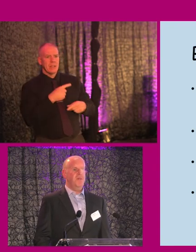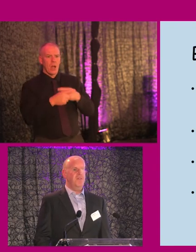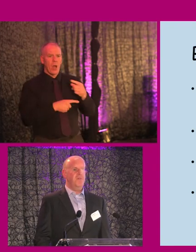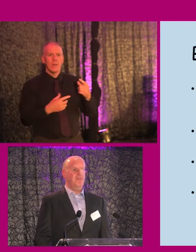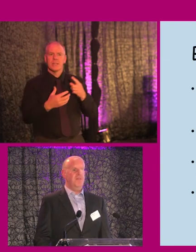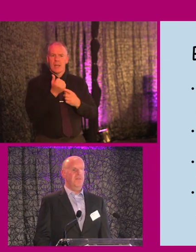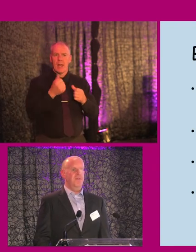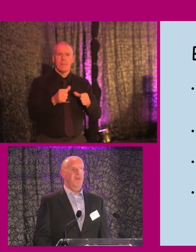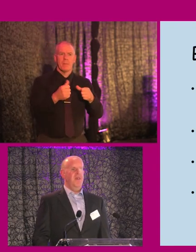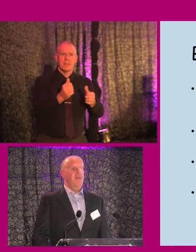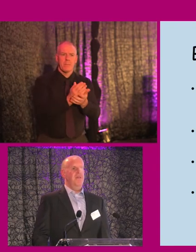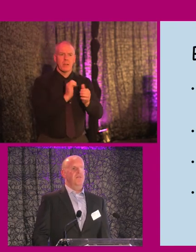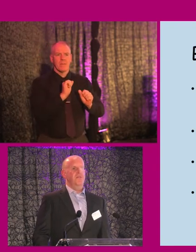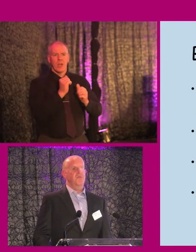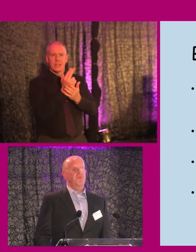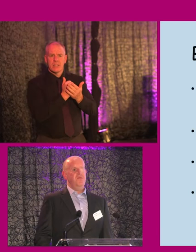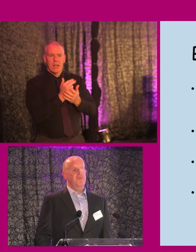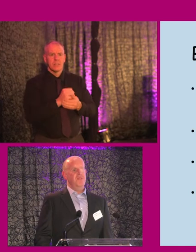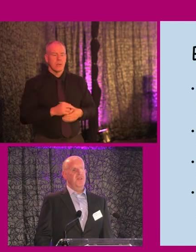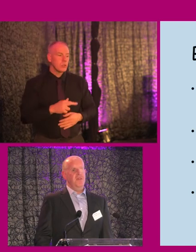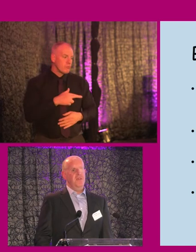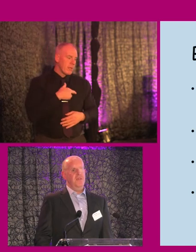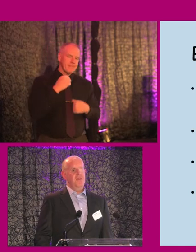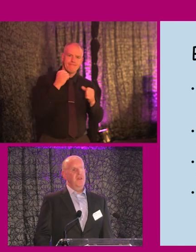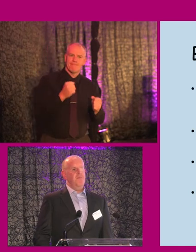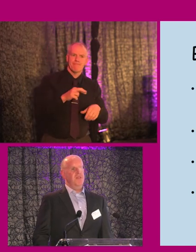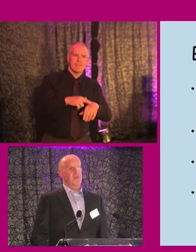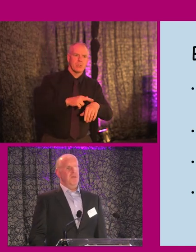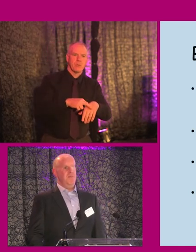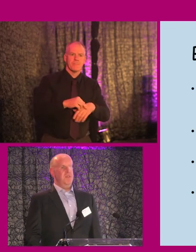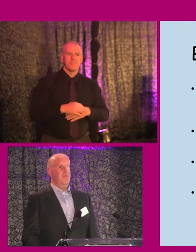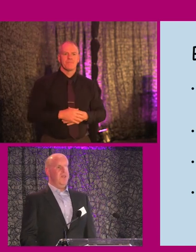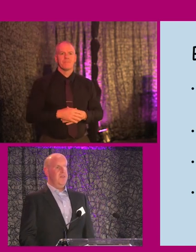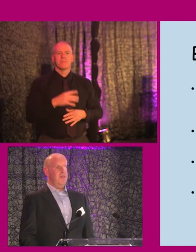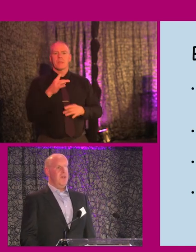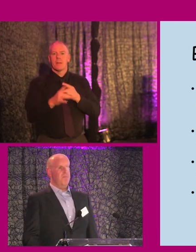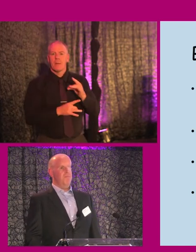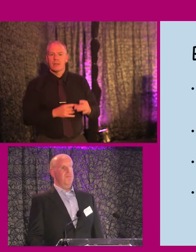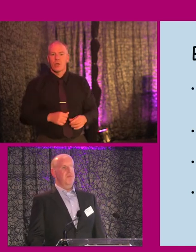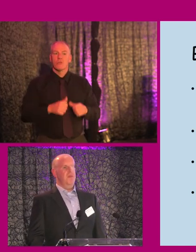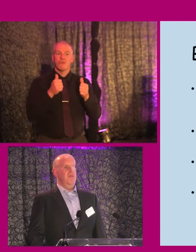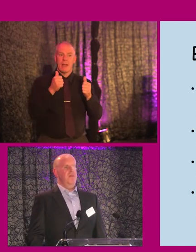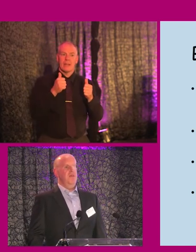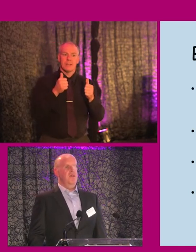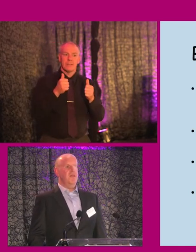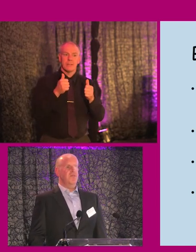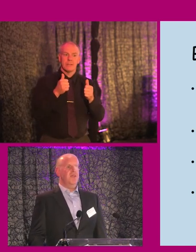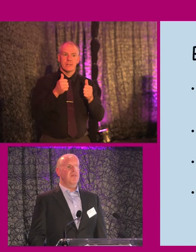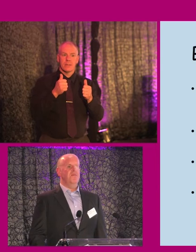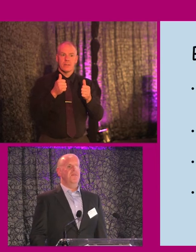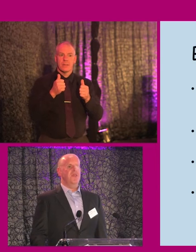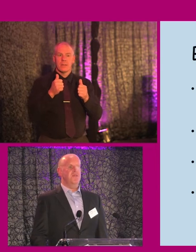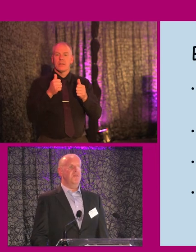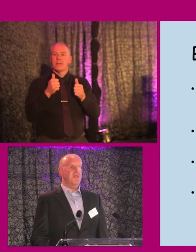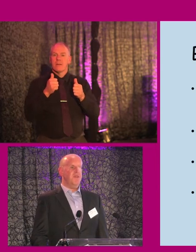know, implemented as part of the design. You know, so it was really fulfilling. And I think it's, it makes a great, it makes a great